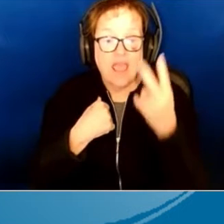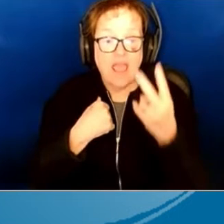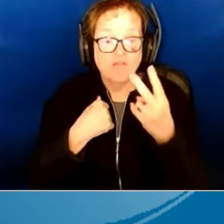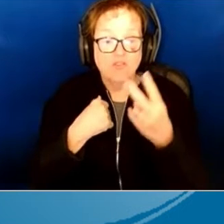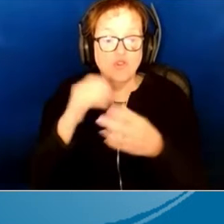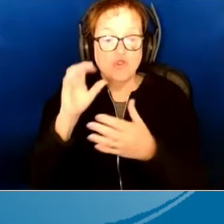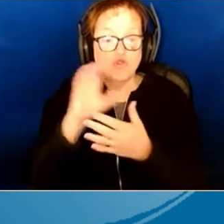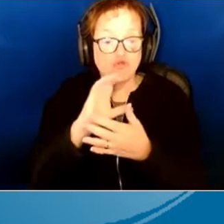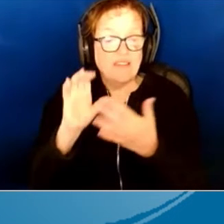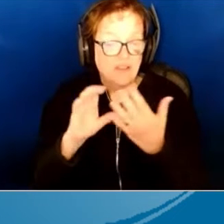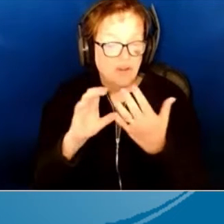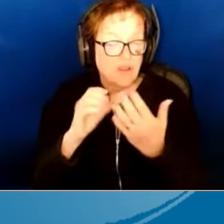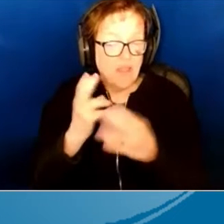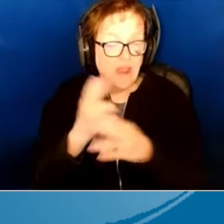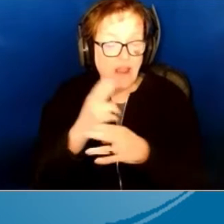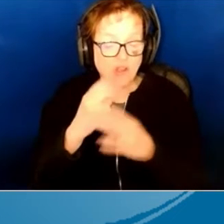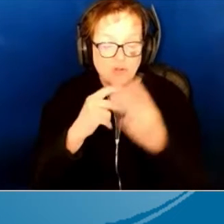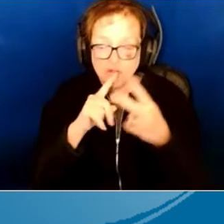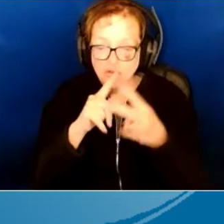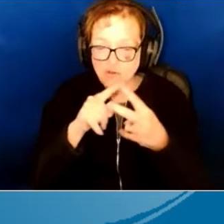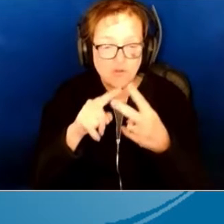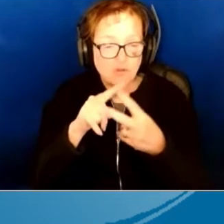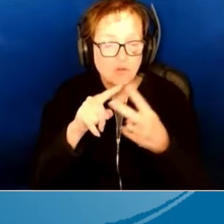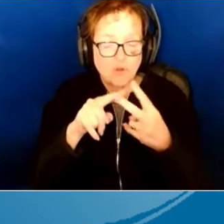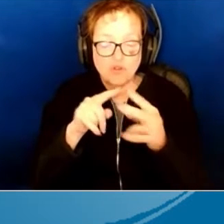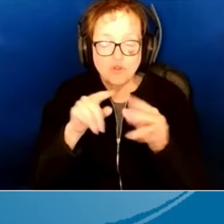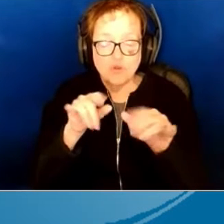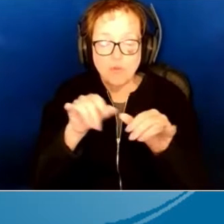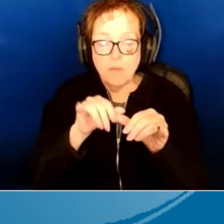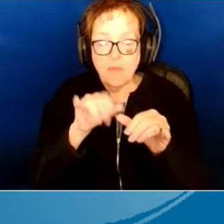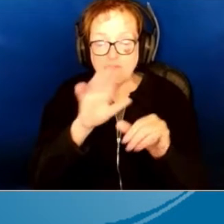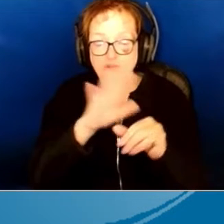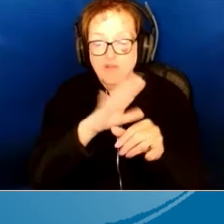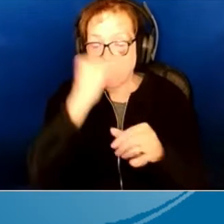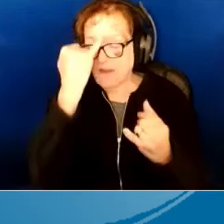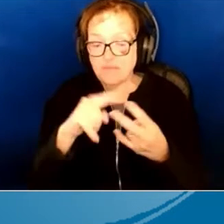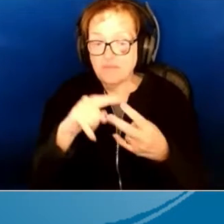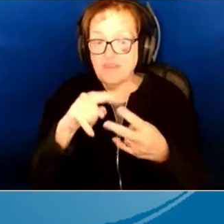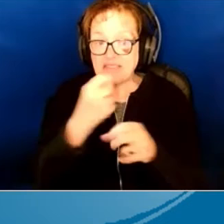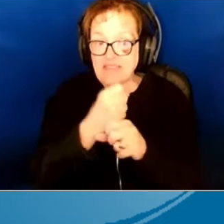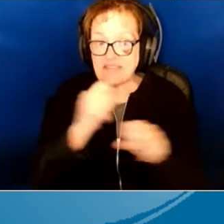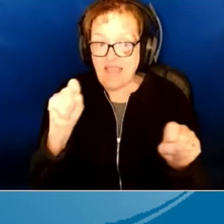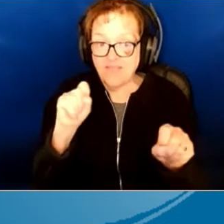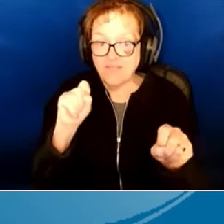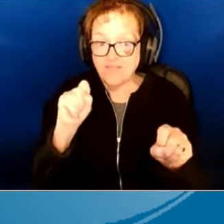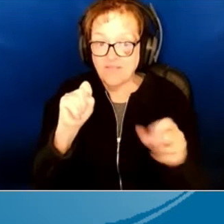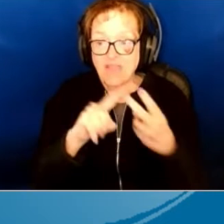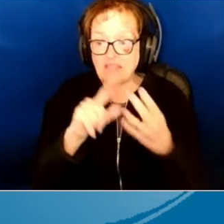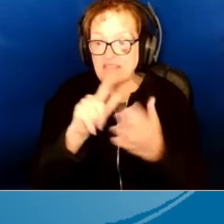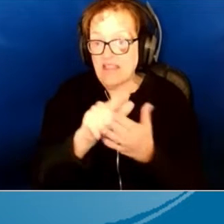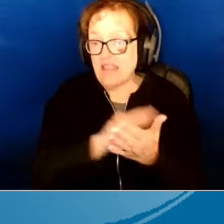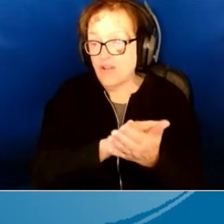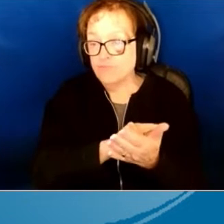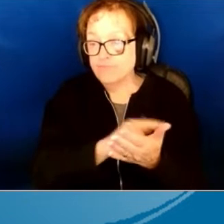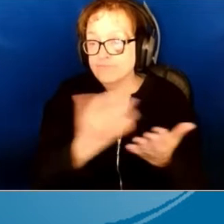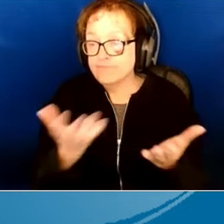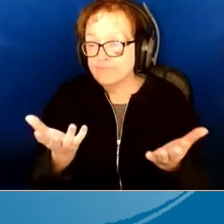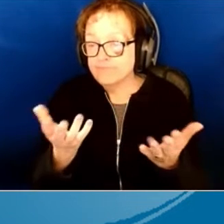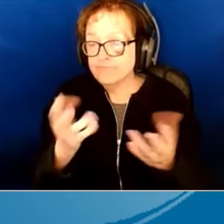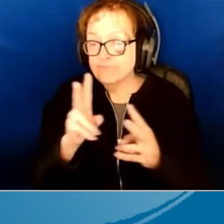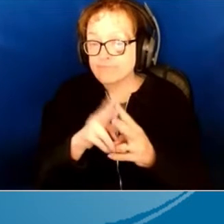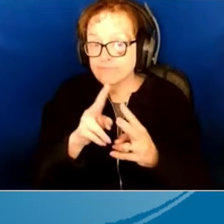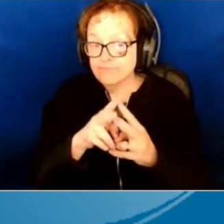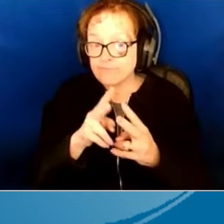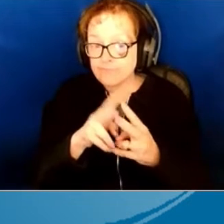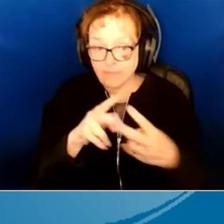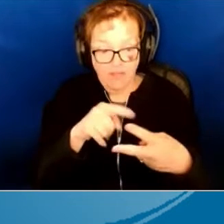that I use that I measure a caregiver ideas by. Is it safe? And is it legal? And if it